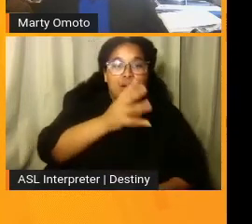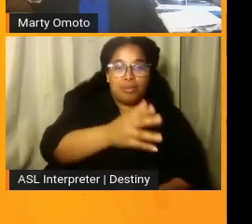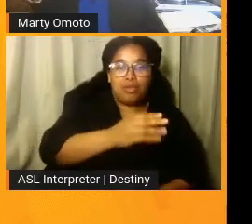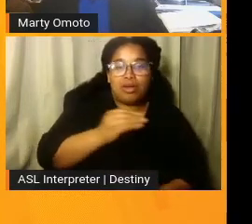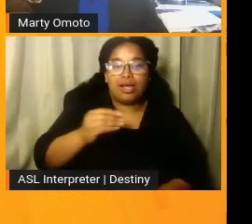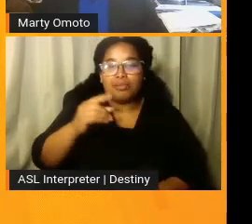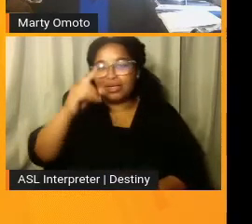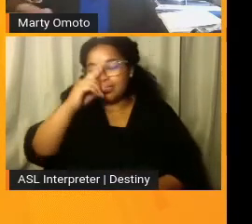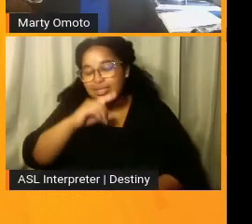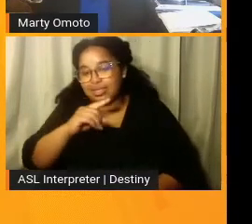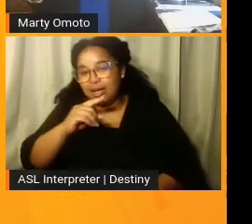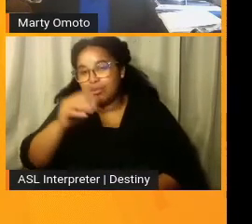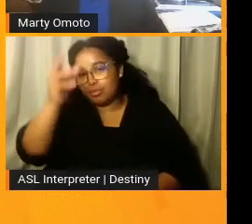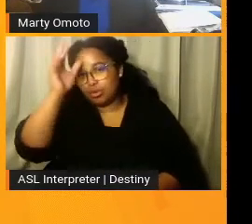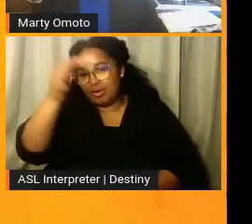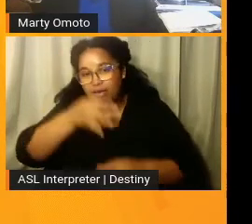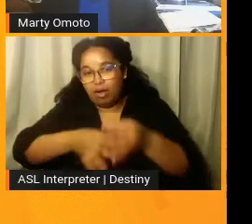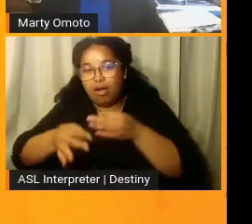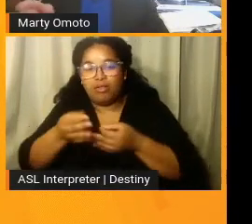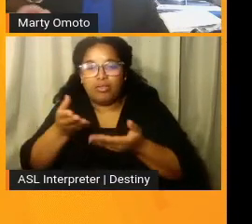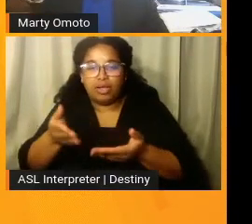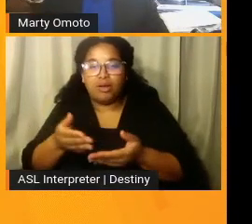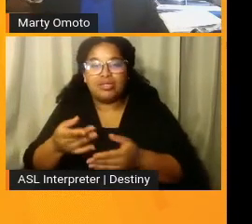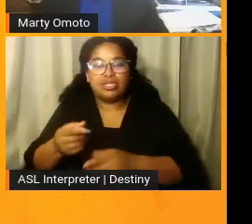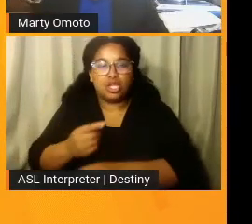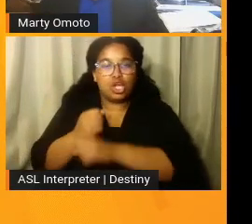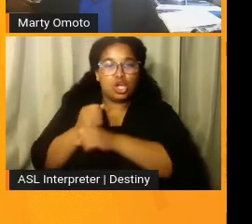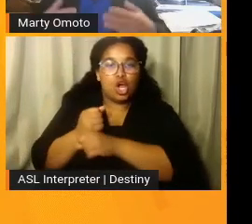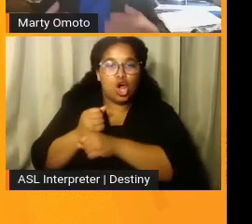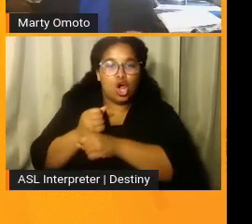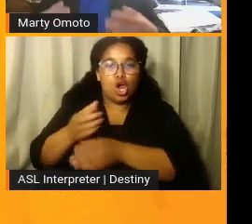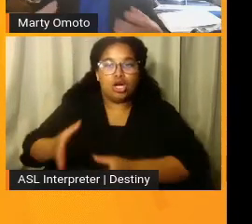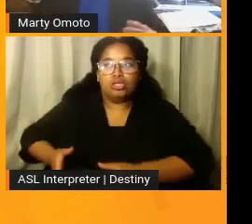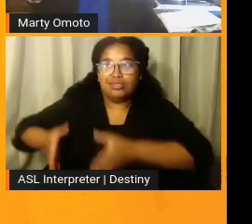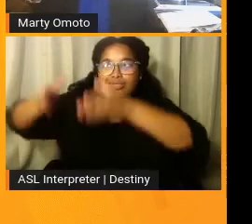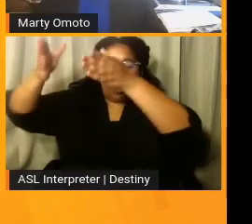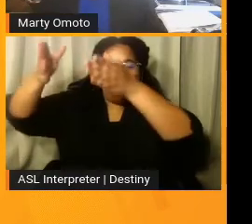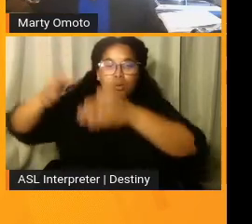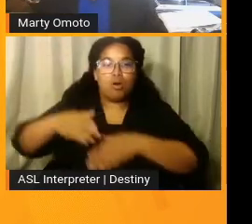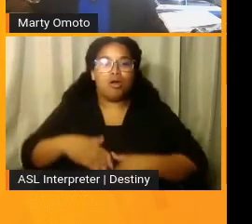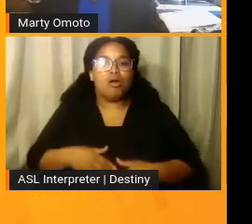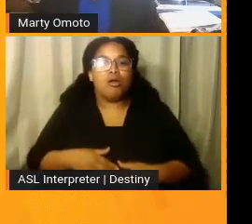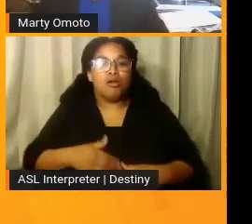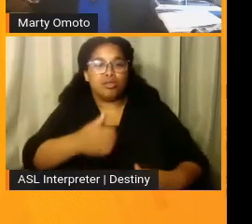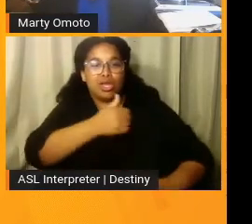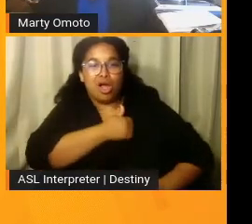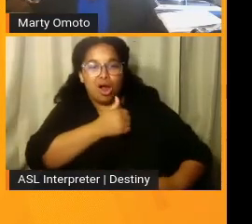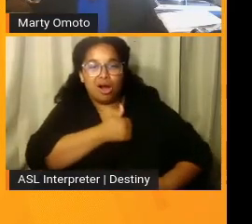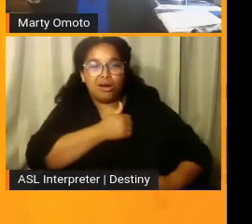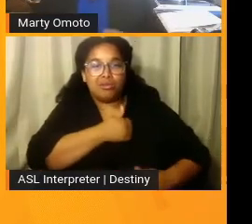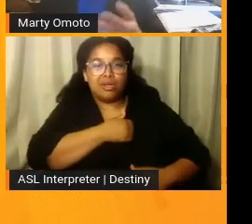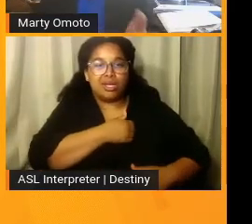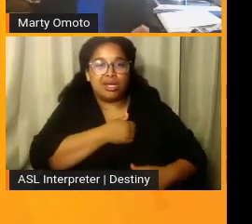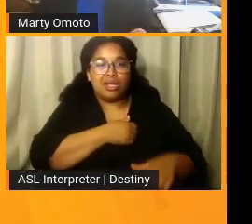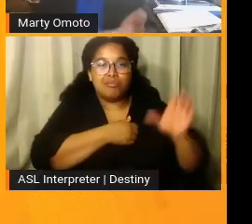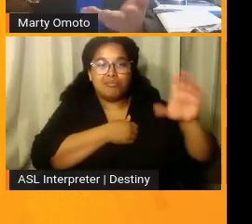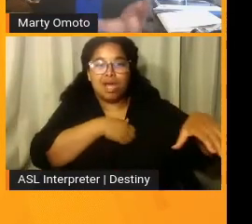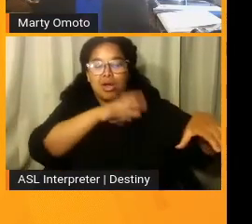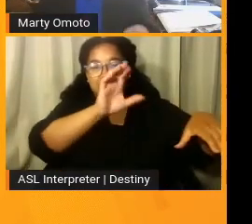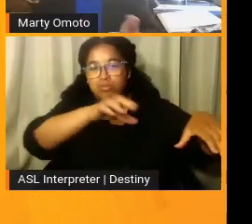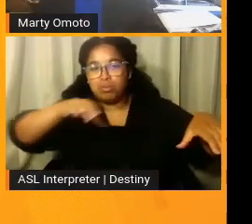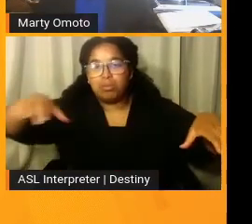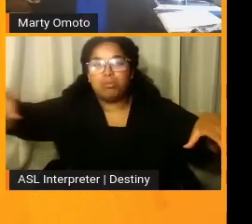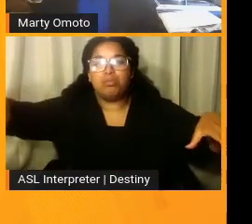during the war. That's a picture of the guard tower, the army barracks that families lived in and the obelisk